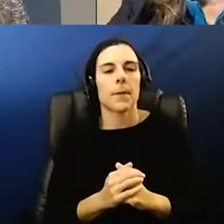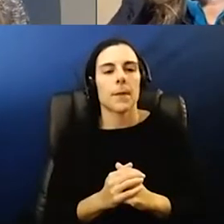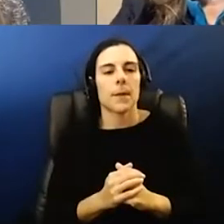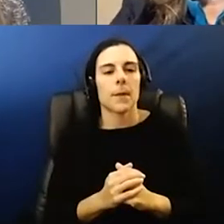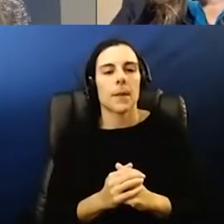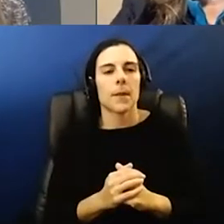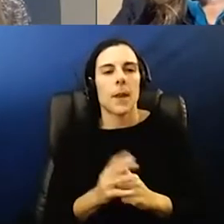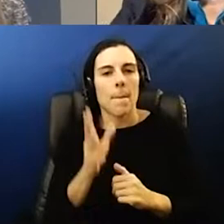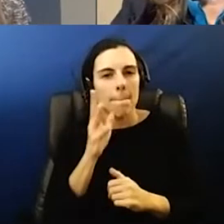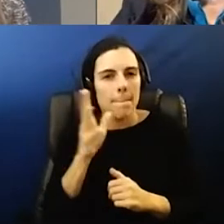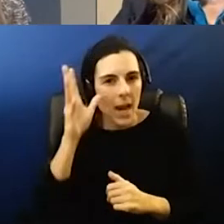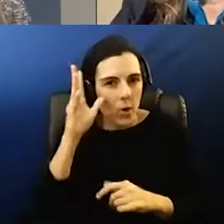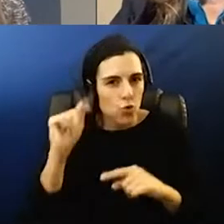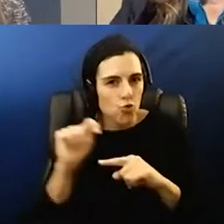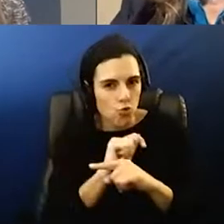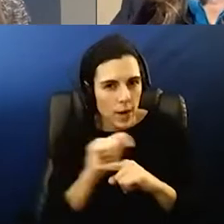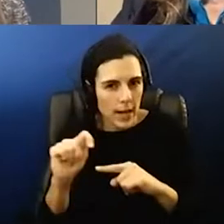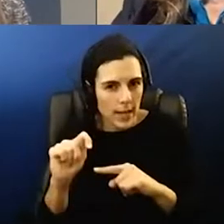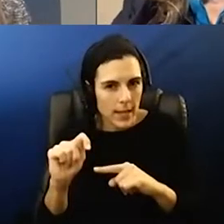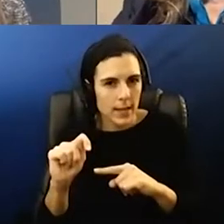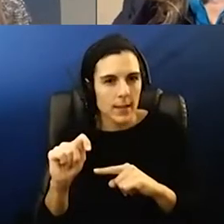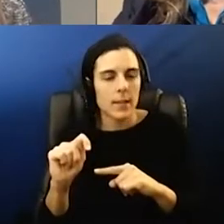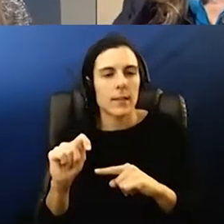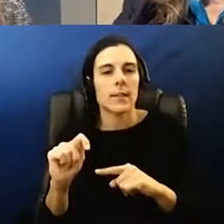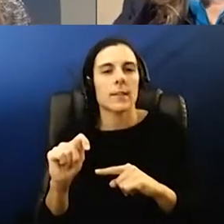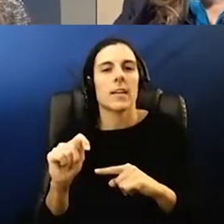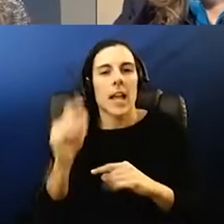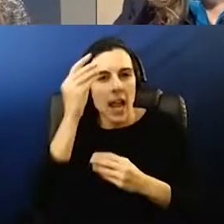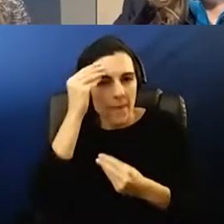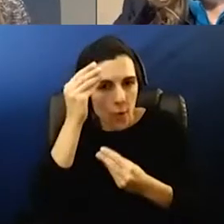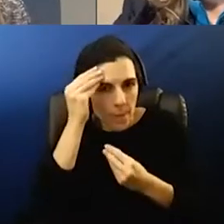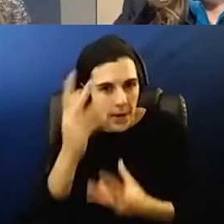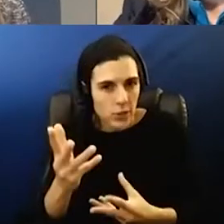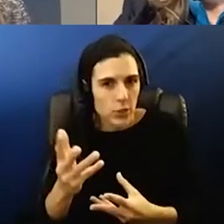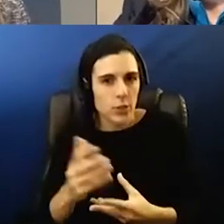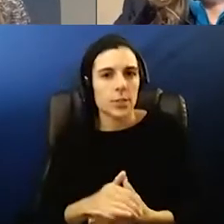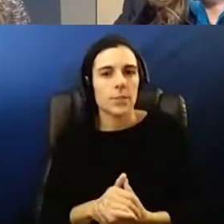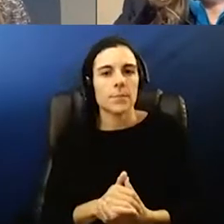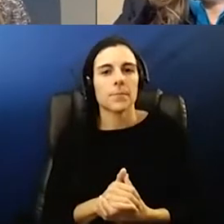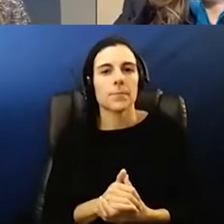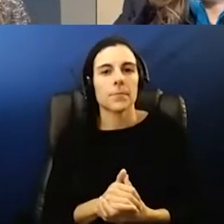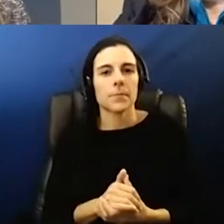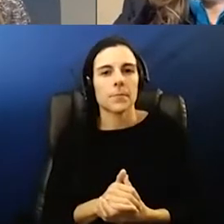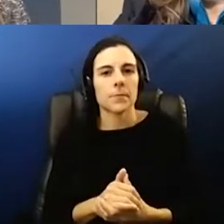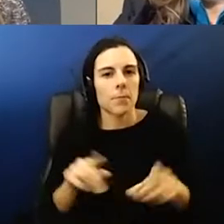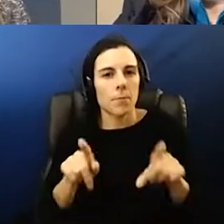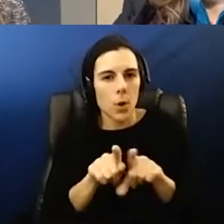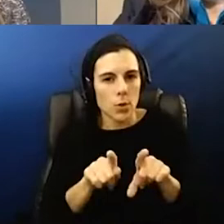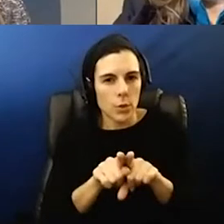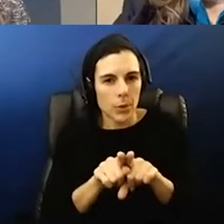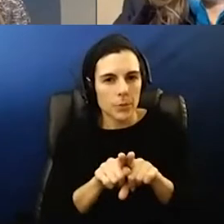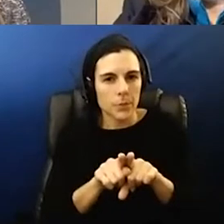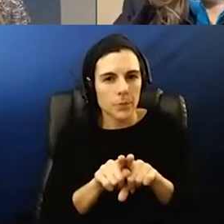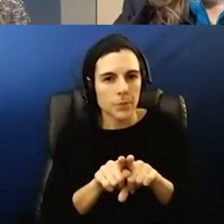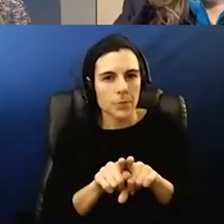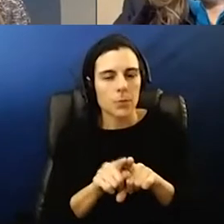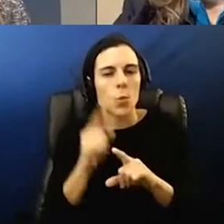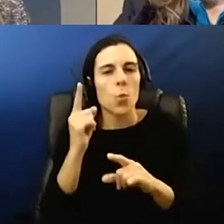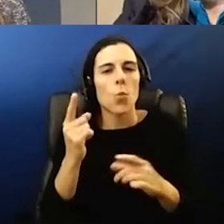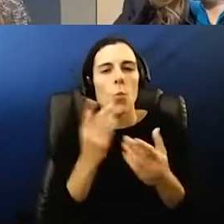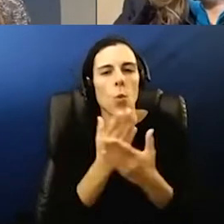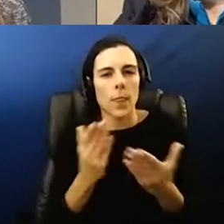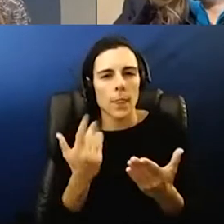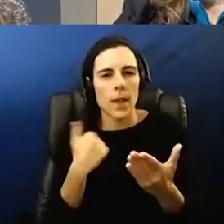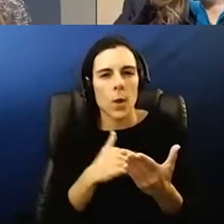training or parent uh information that we're giving but in addition to that um one of the things that